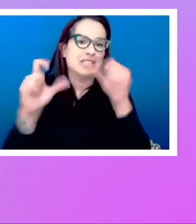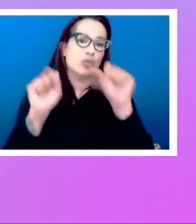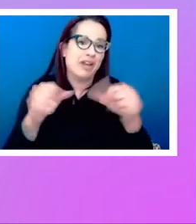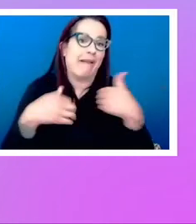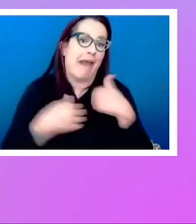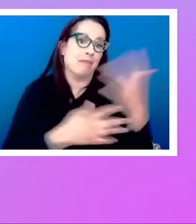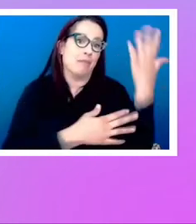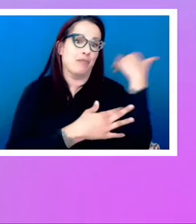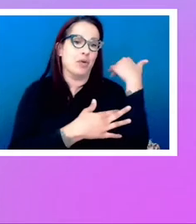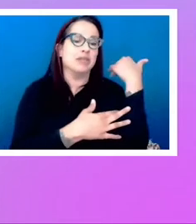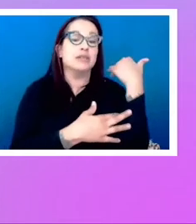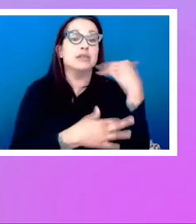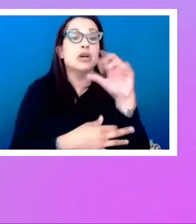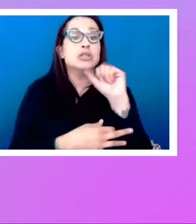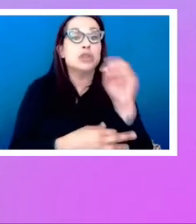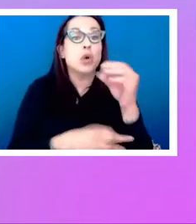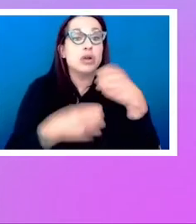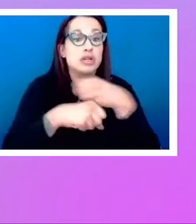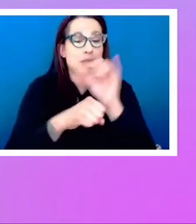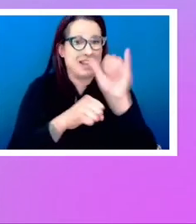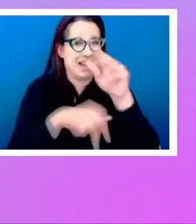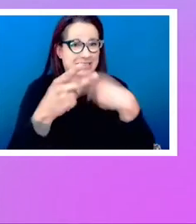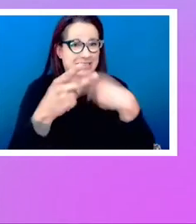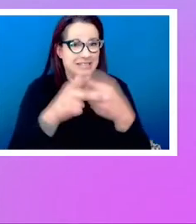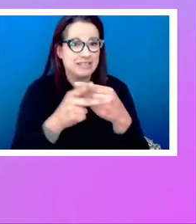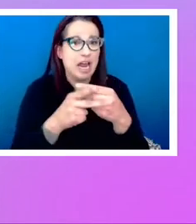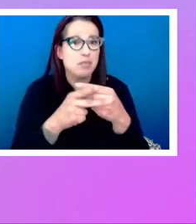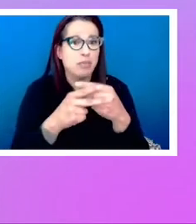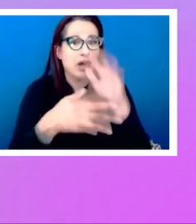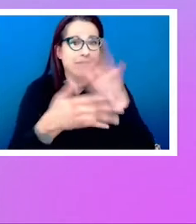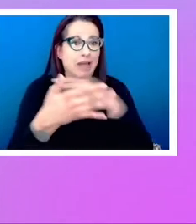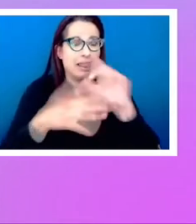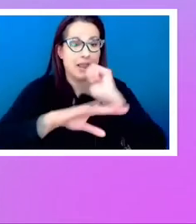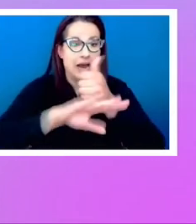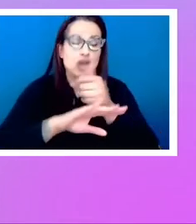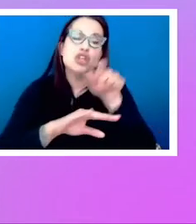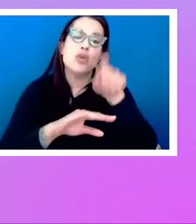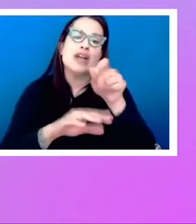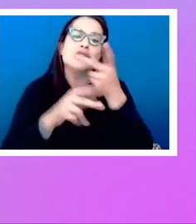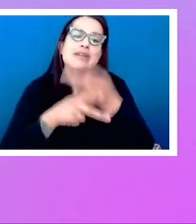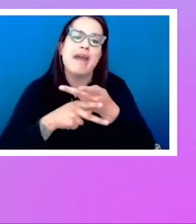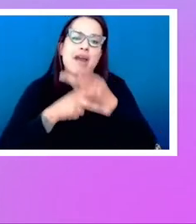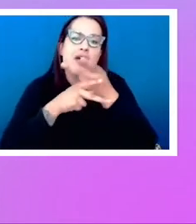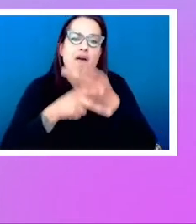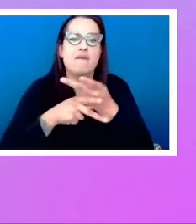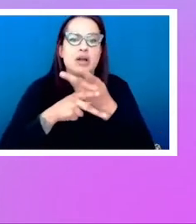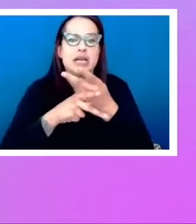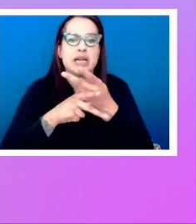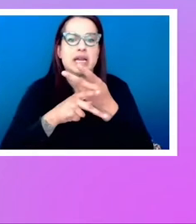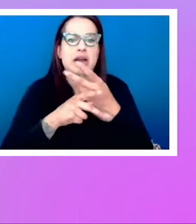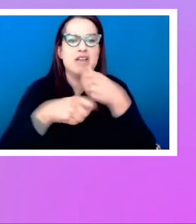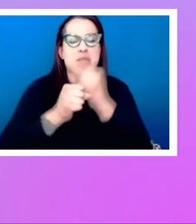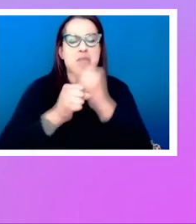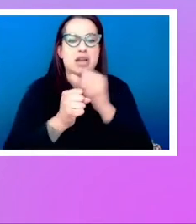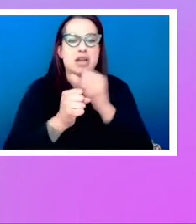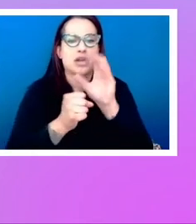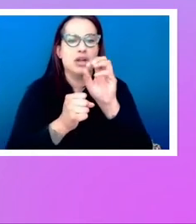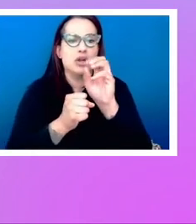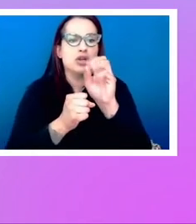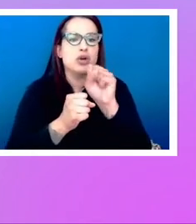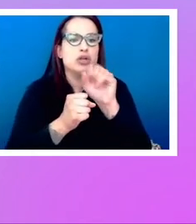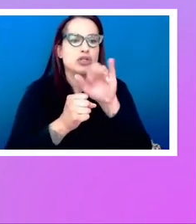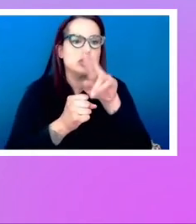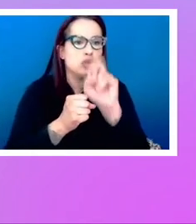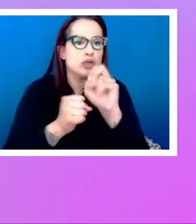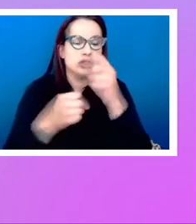So in order to do this kind of layout, you did have to very carefully structure your source to get that layout to work, which you'll